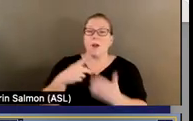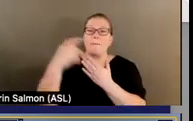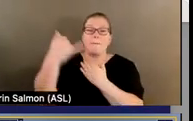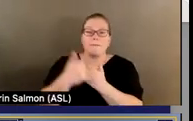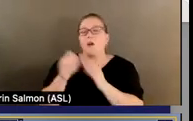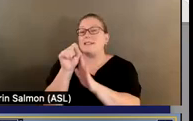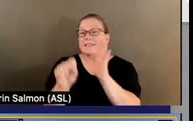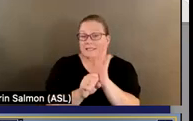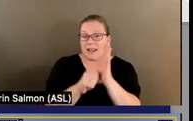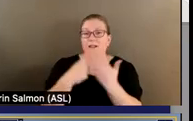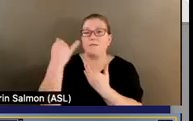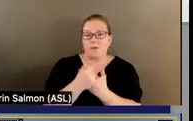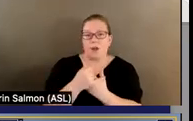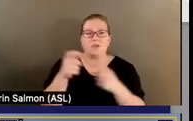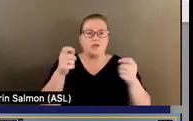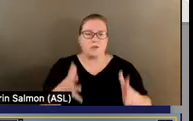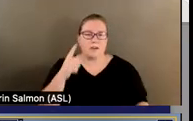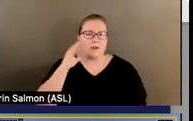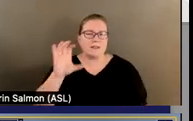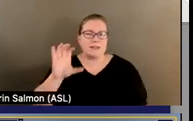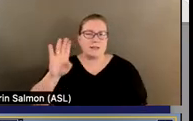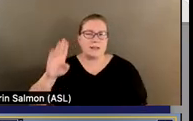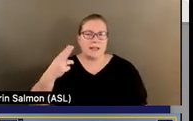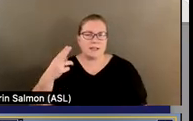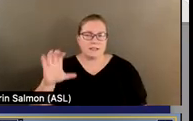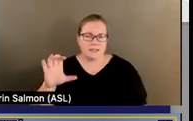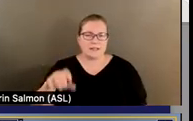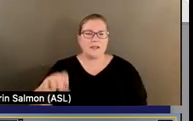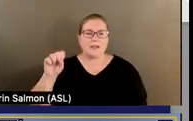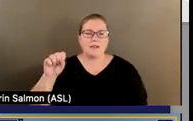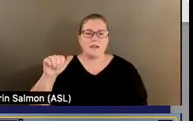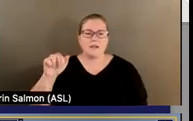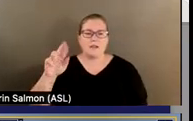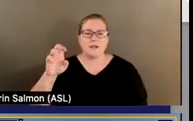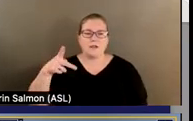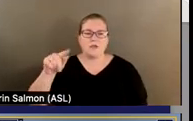state project director for CCBHCs, Sarepta Archila. Sarepta?